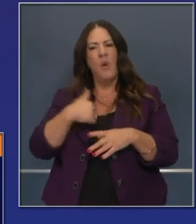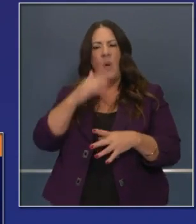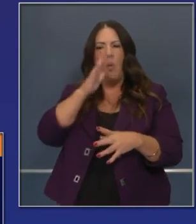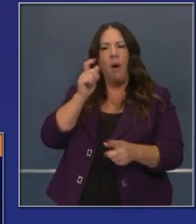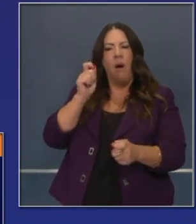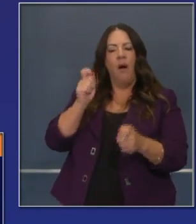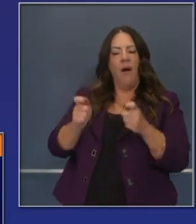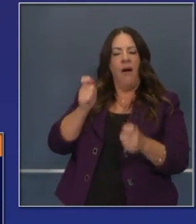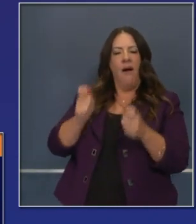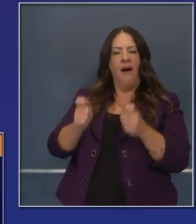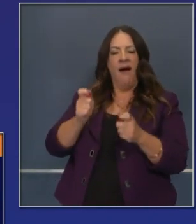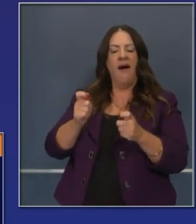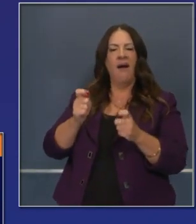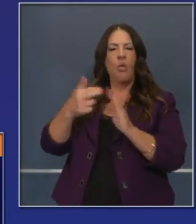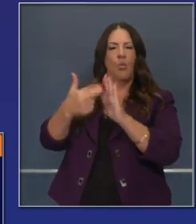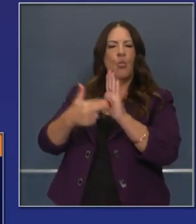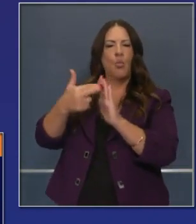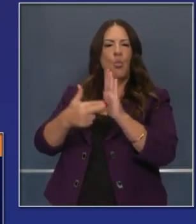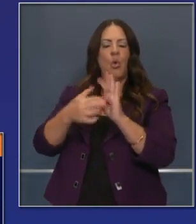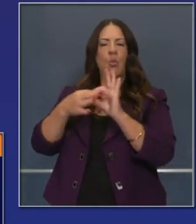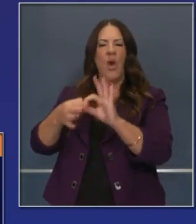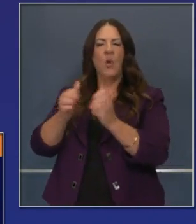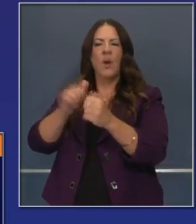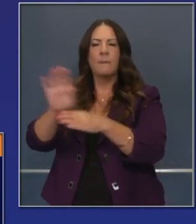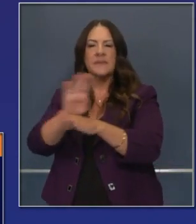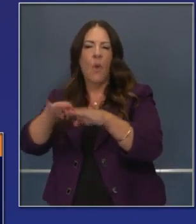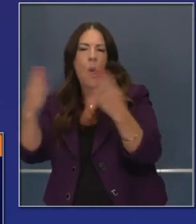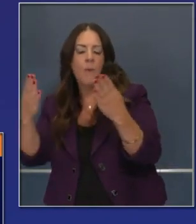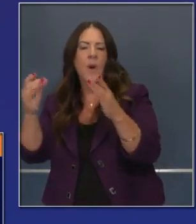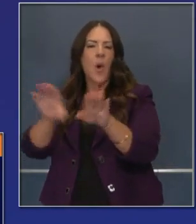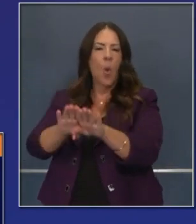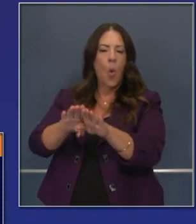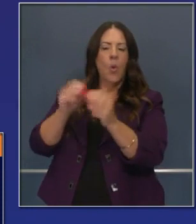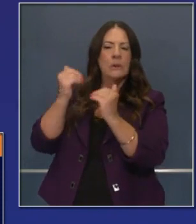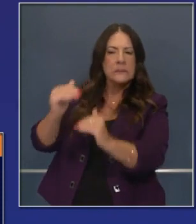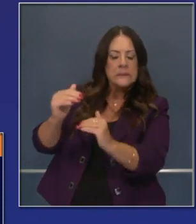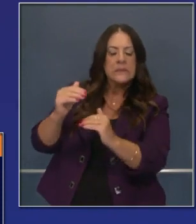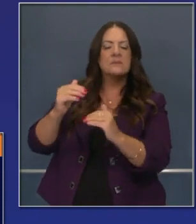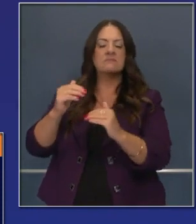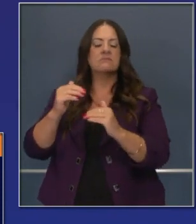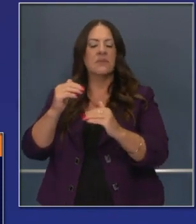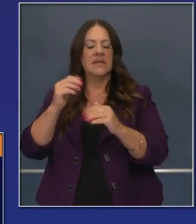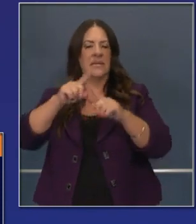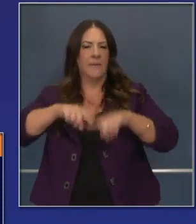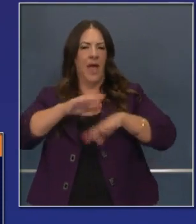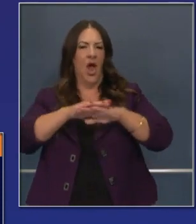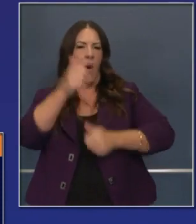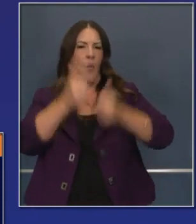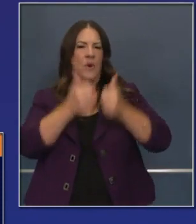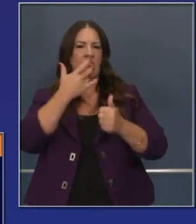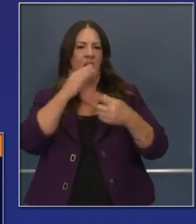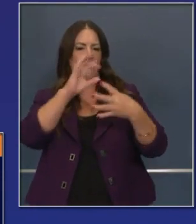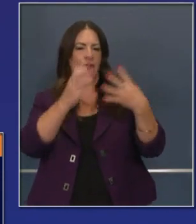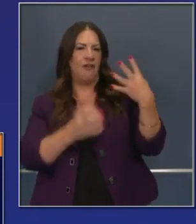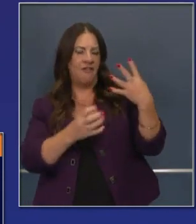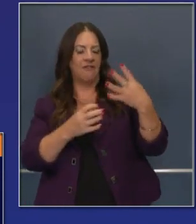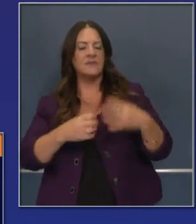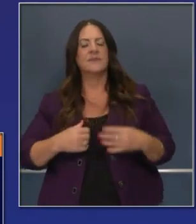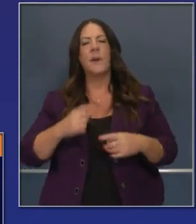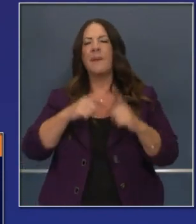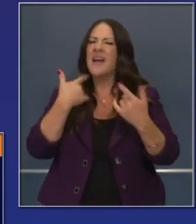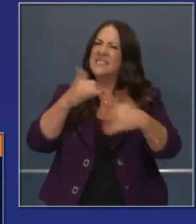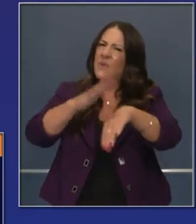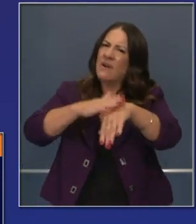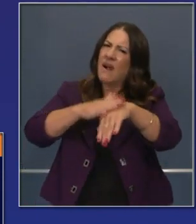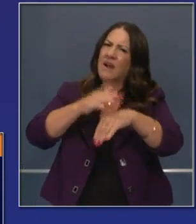business activity. But as I said, there's some points of consideration and caution in these numbers.